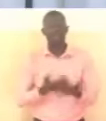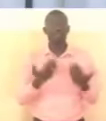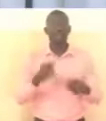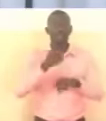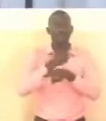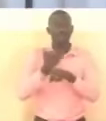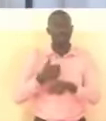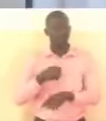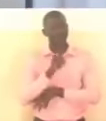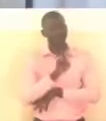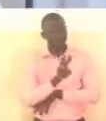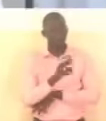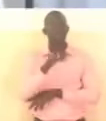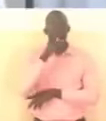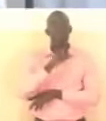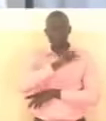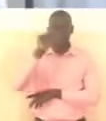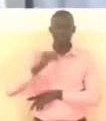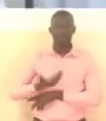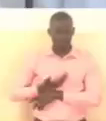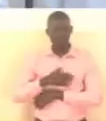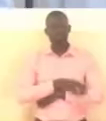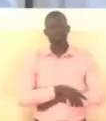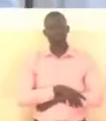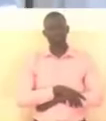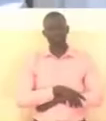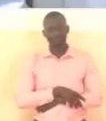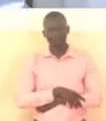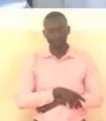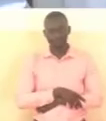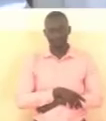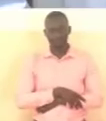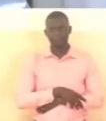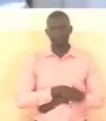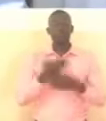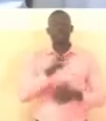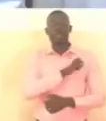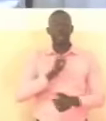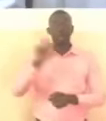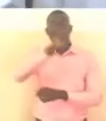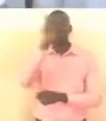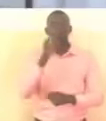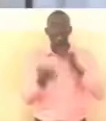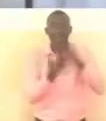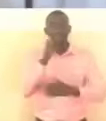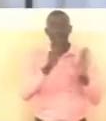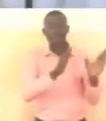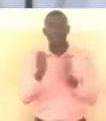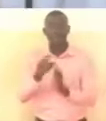gambians ladies and gentlemen our national development plan